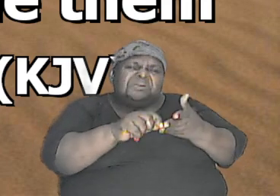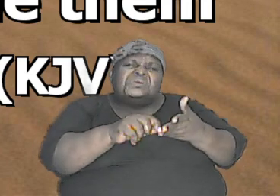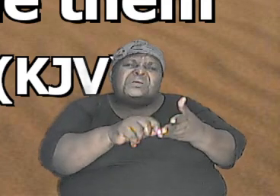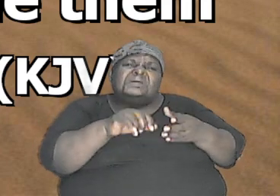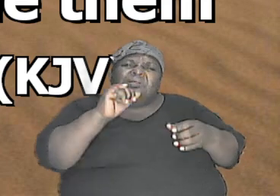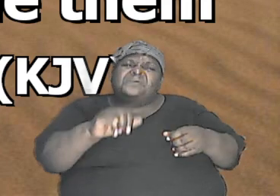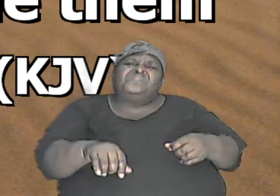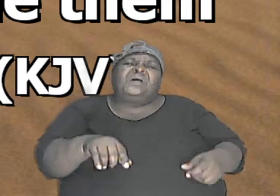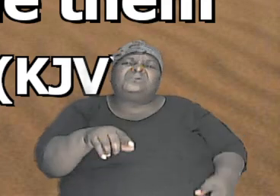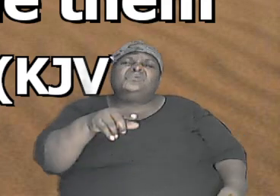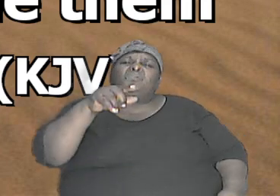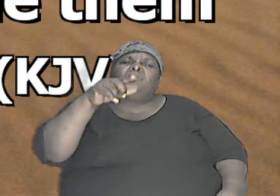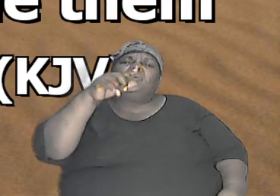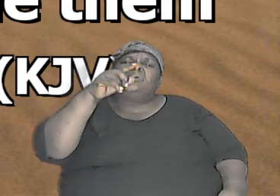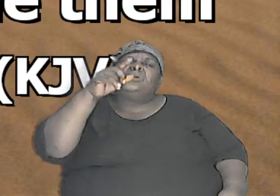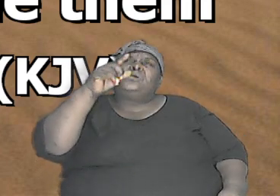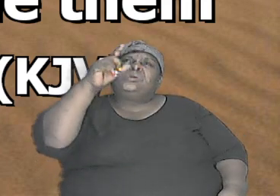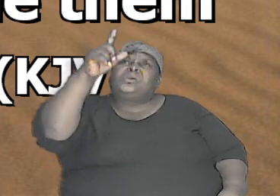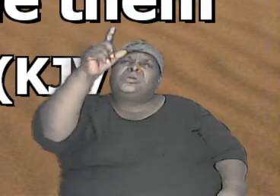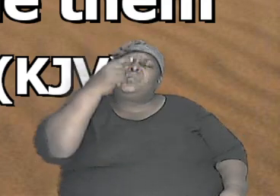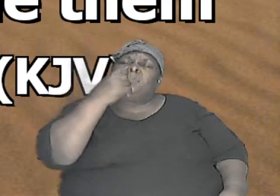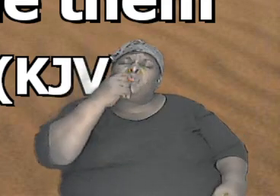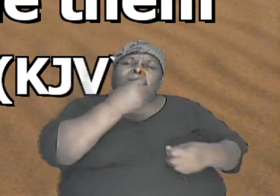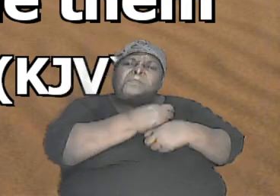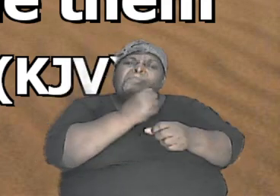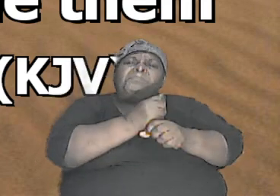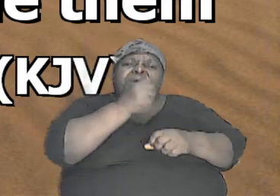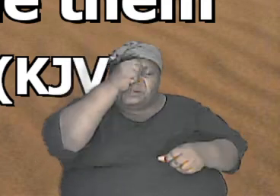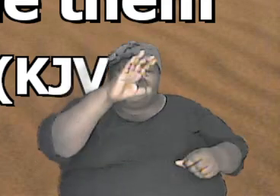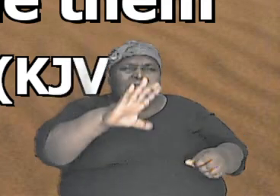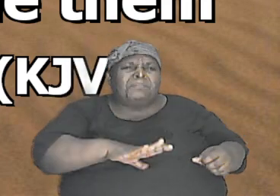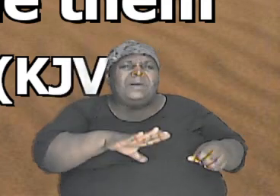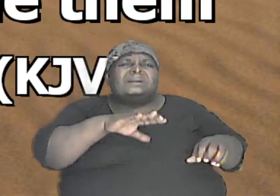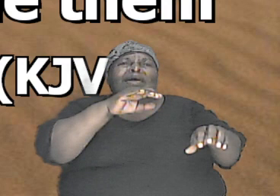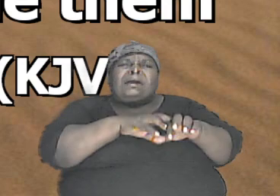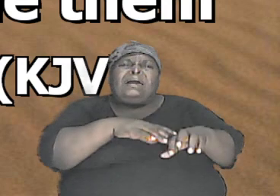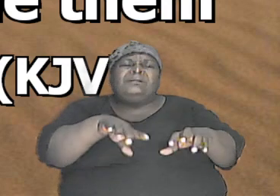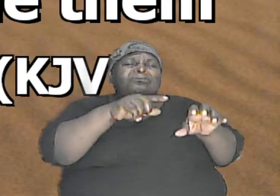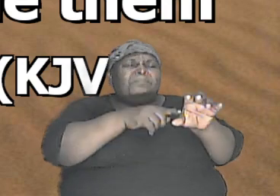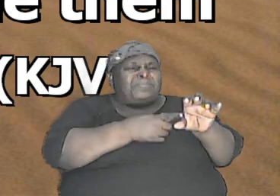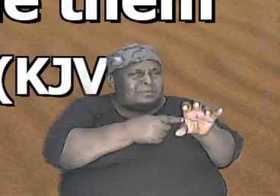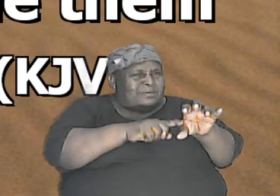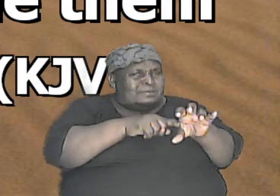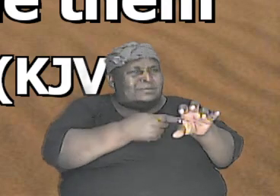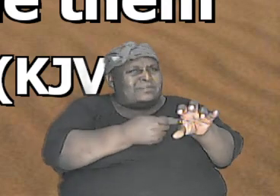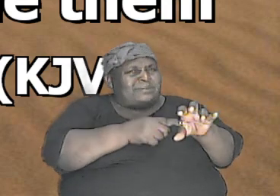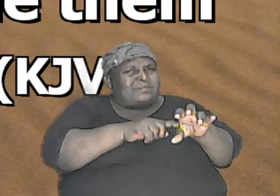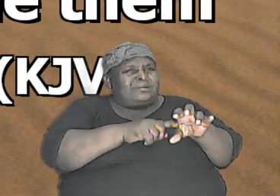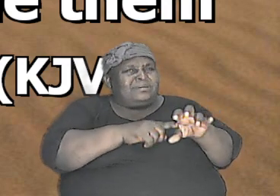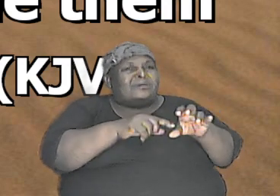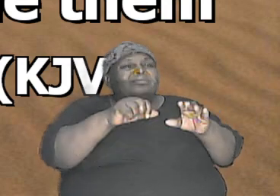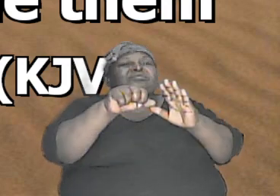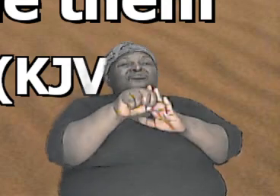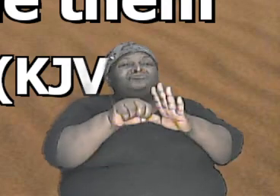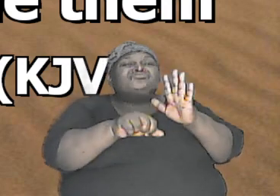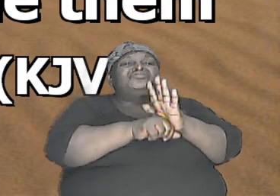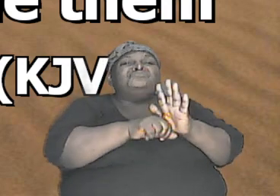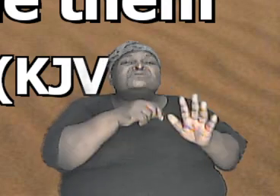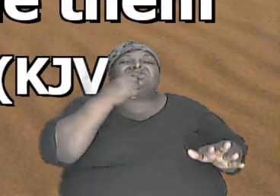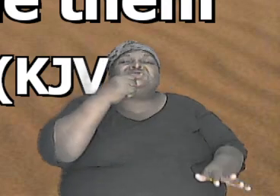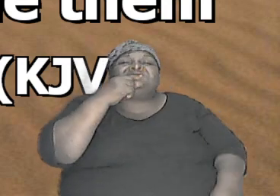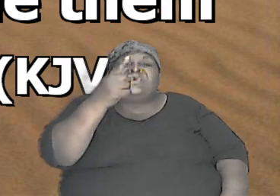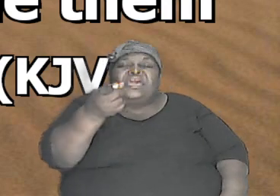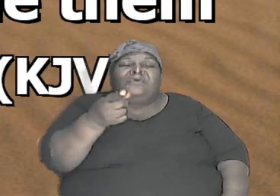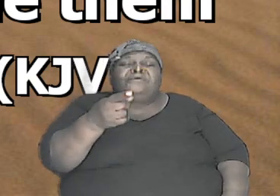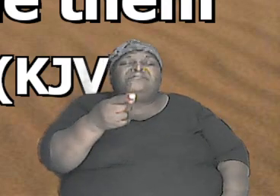which made them at the beginning so brethren beloved the scripture is saying here